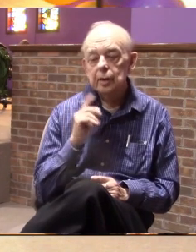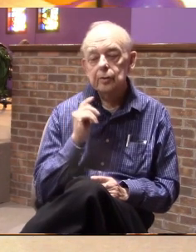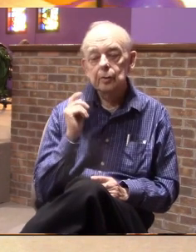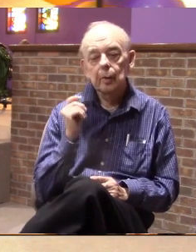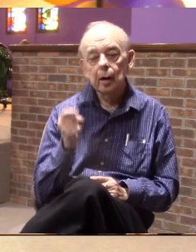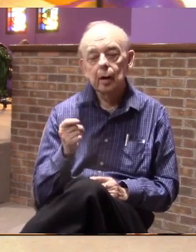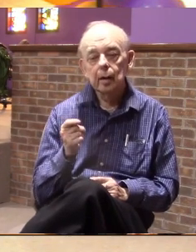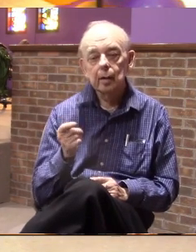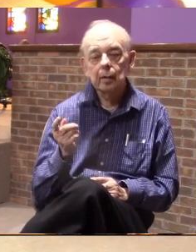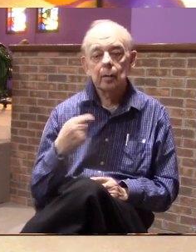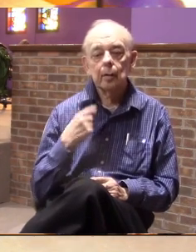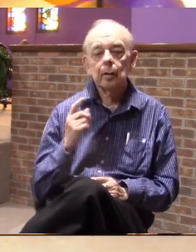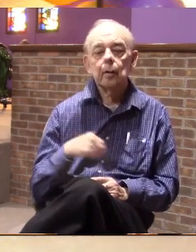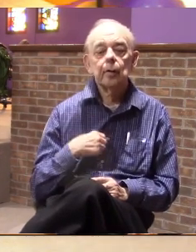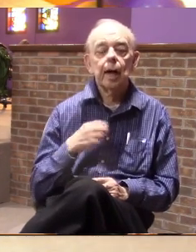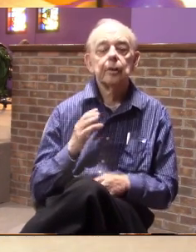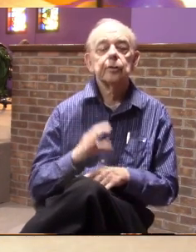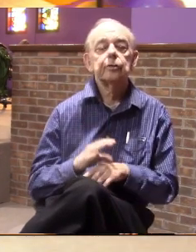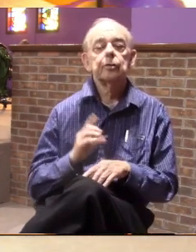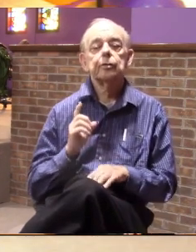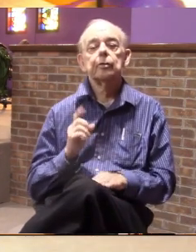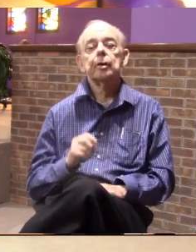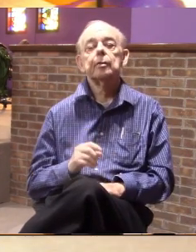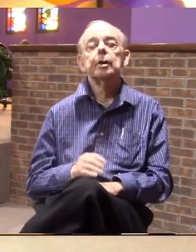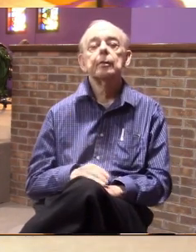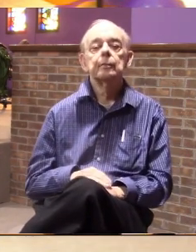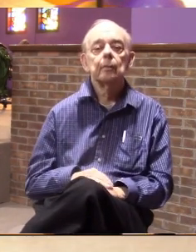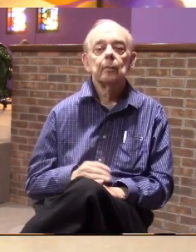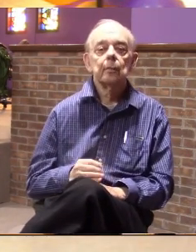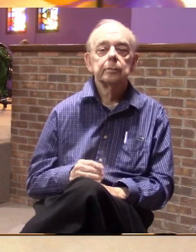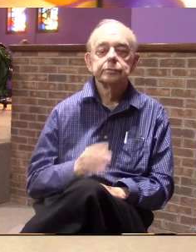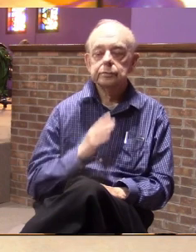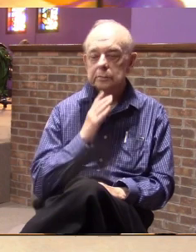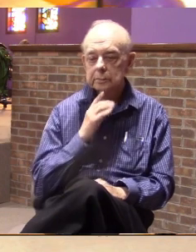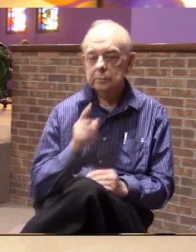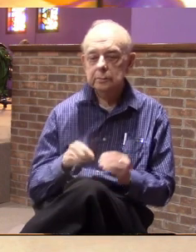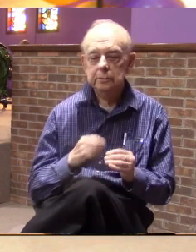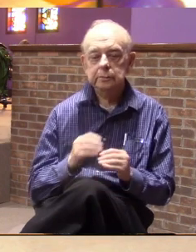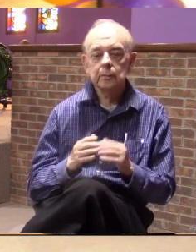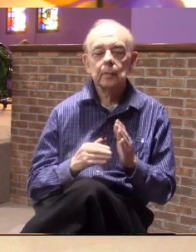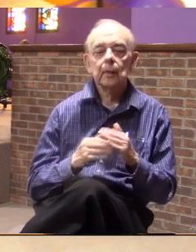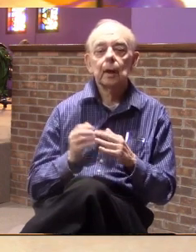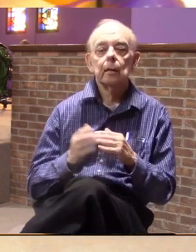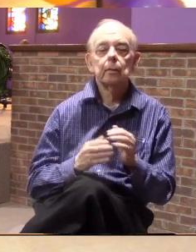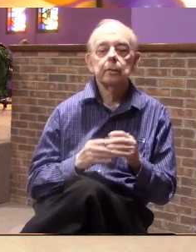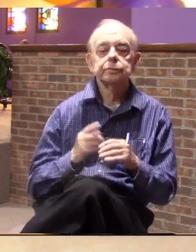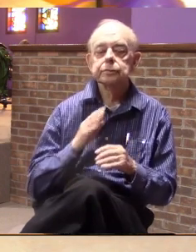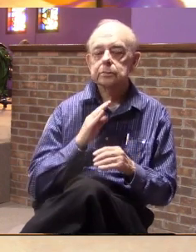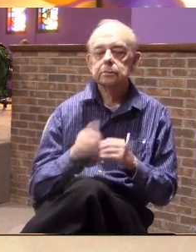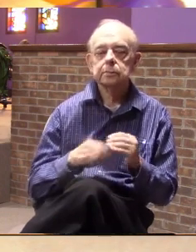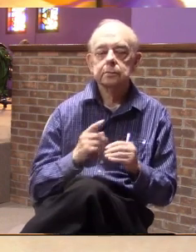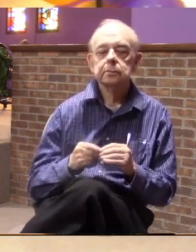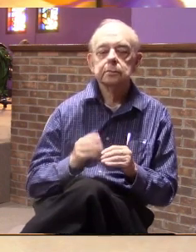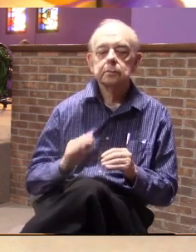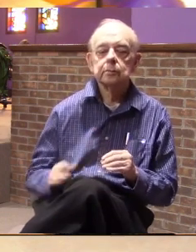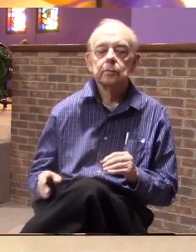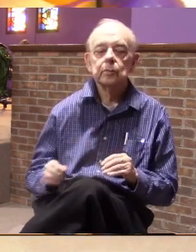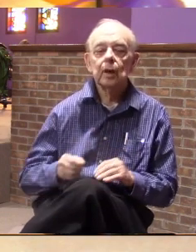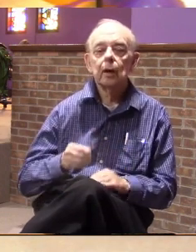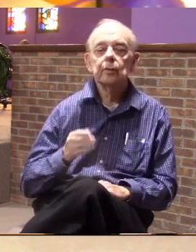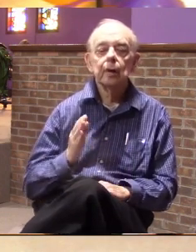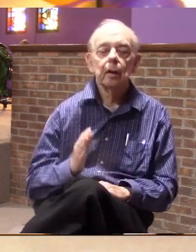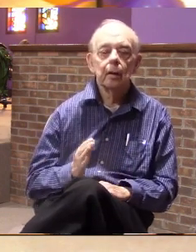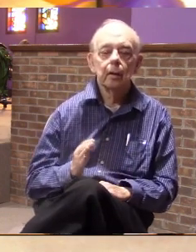And so what we as a church and I'm not talking about a building, I'm talking about children of